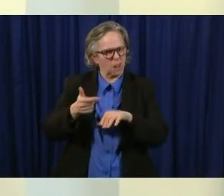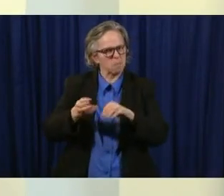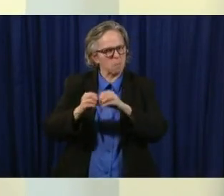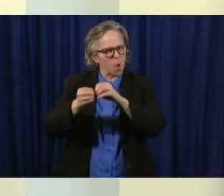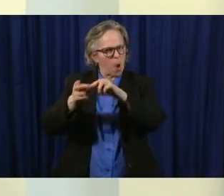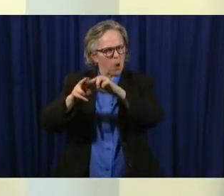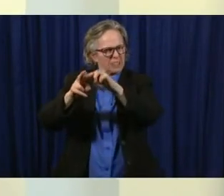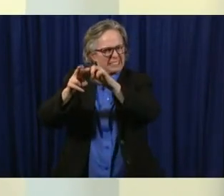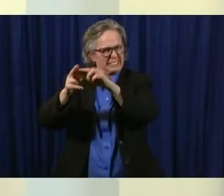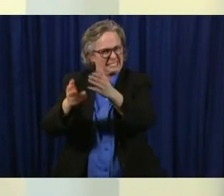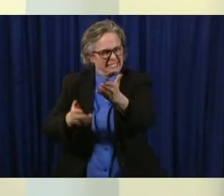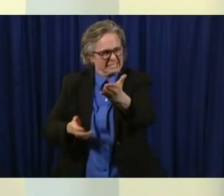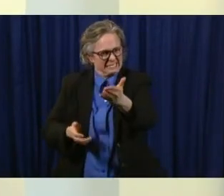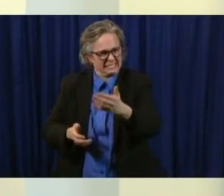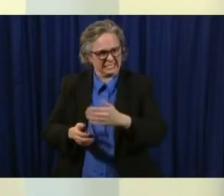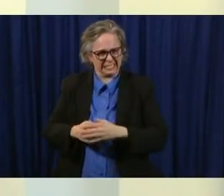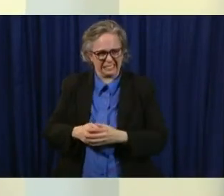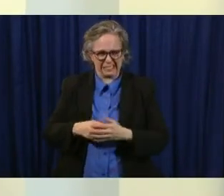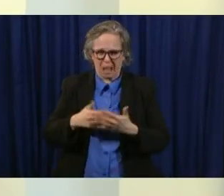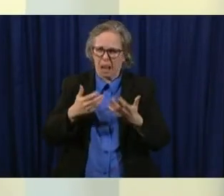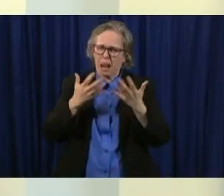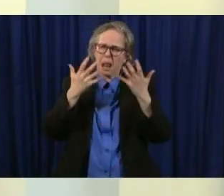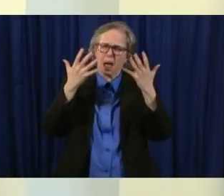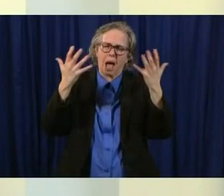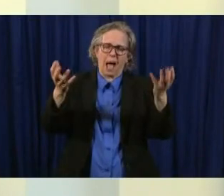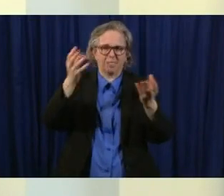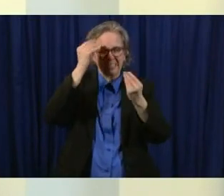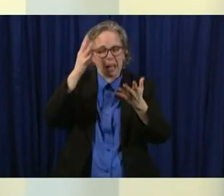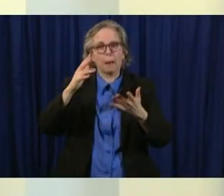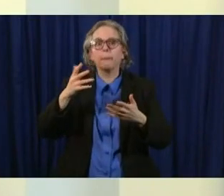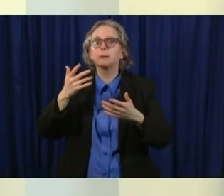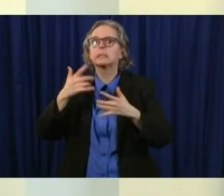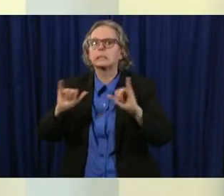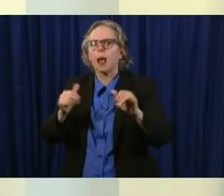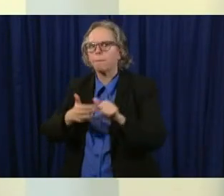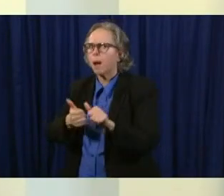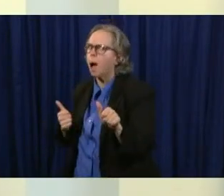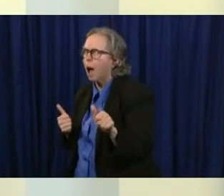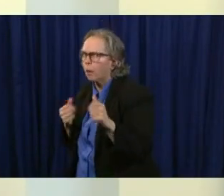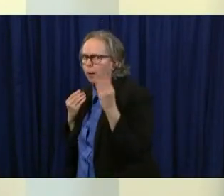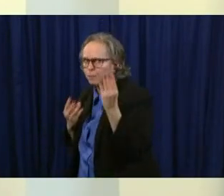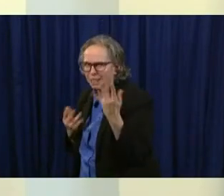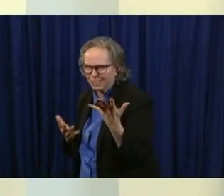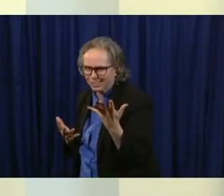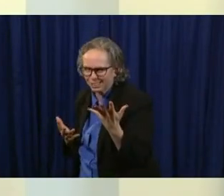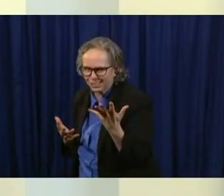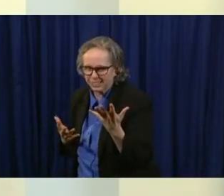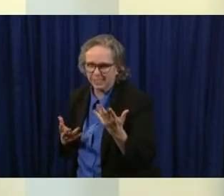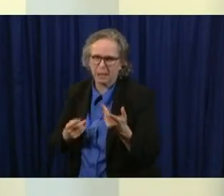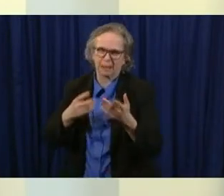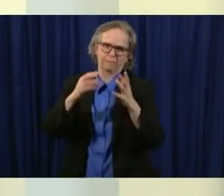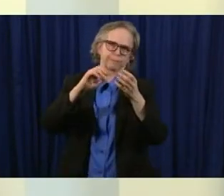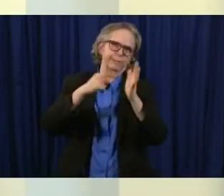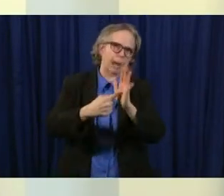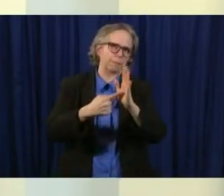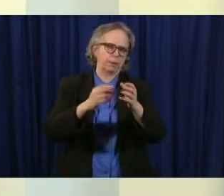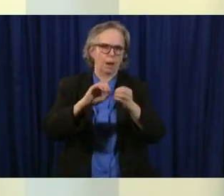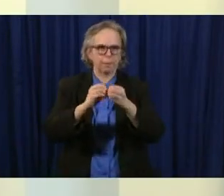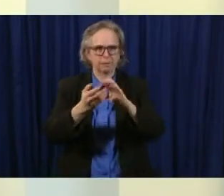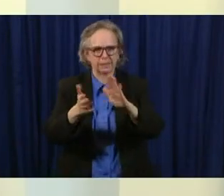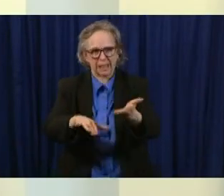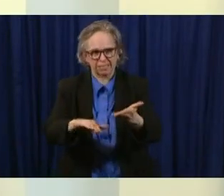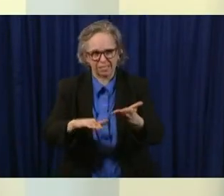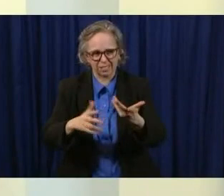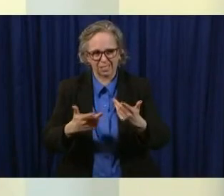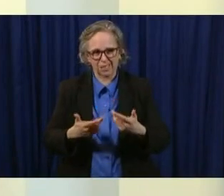of this data is going to lag um even deaths we know are underestimates of what's out there because there's